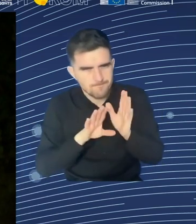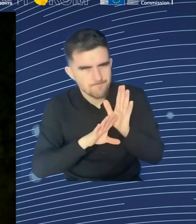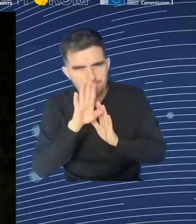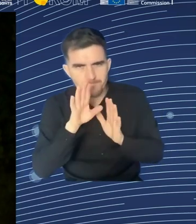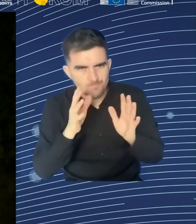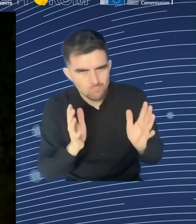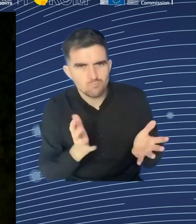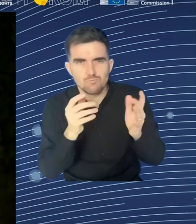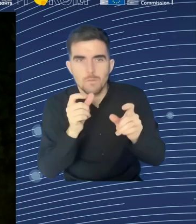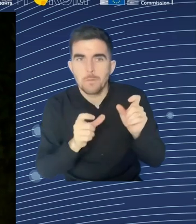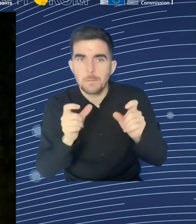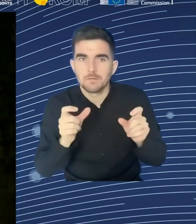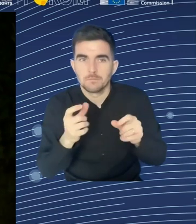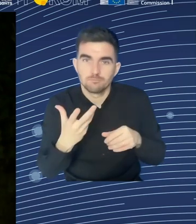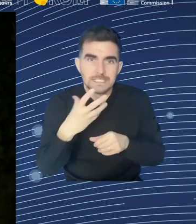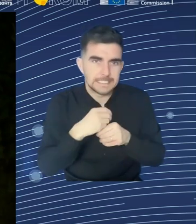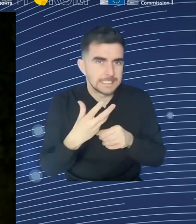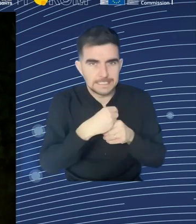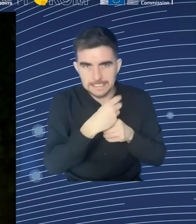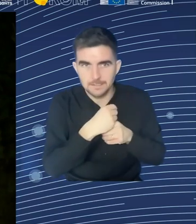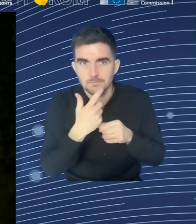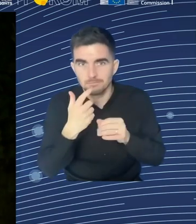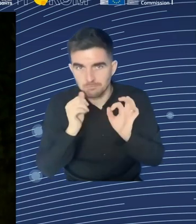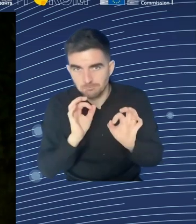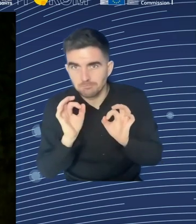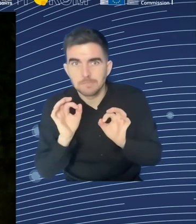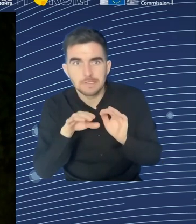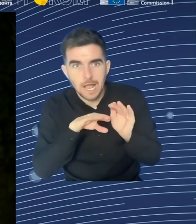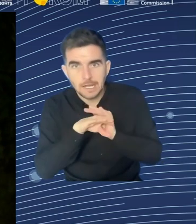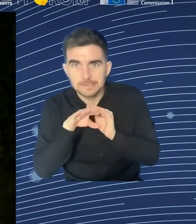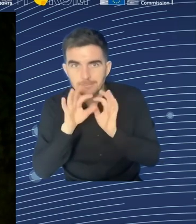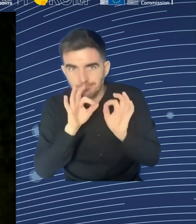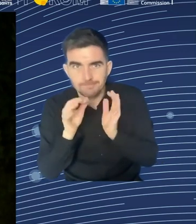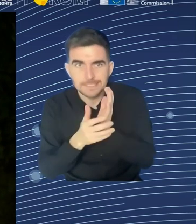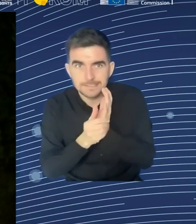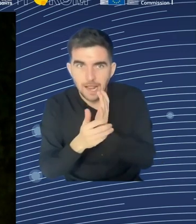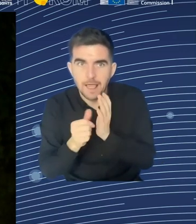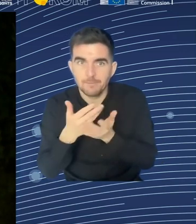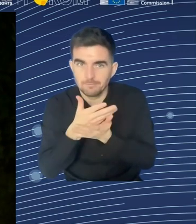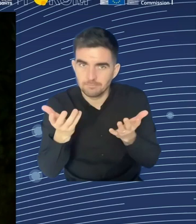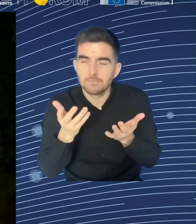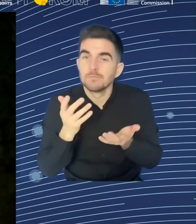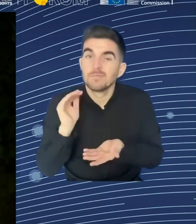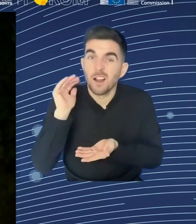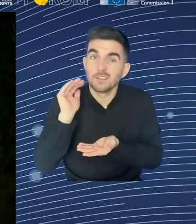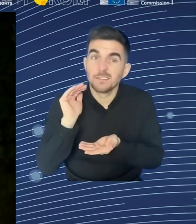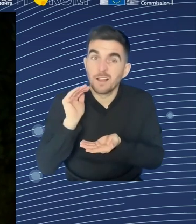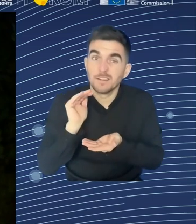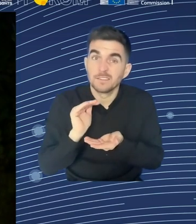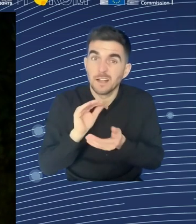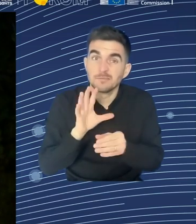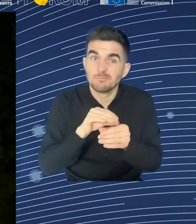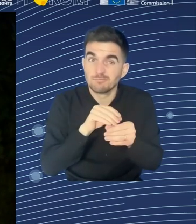important part of our success potential to be able to address these needs, these people, where they are in their situations individually,